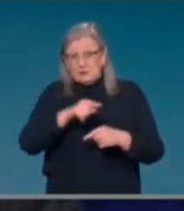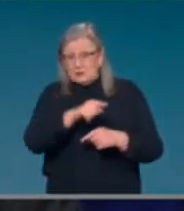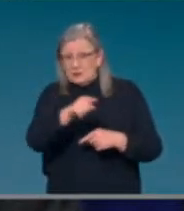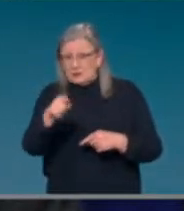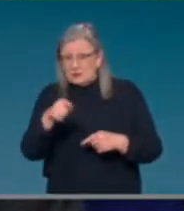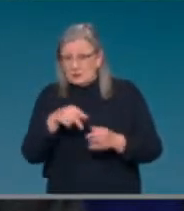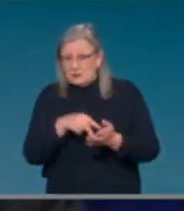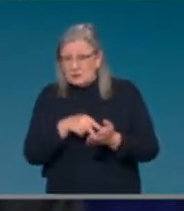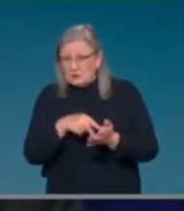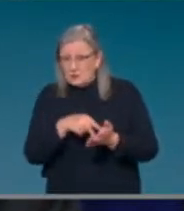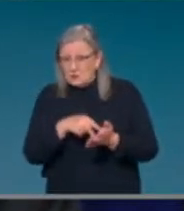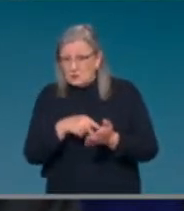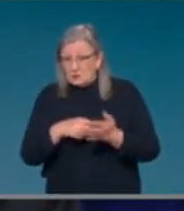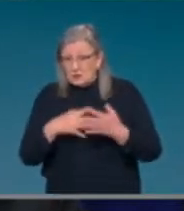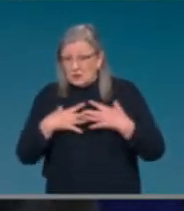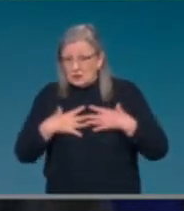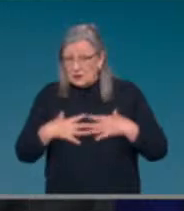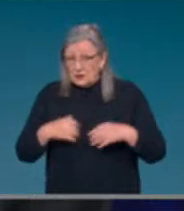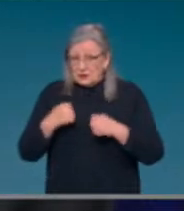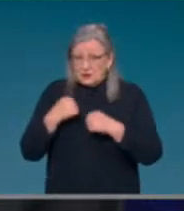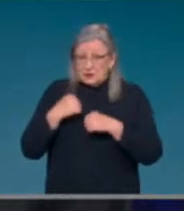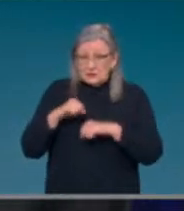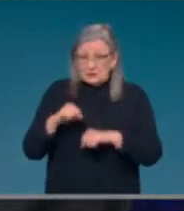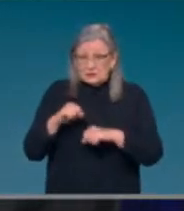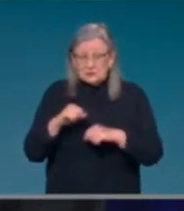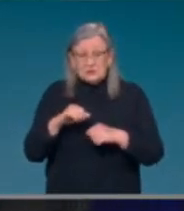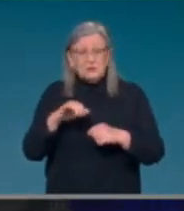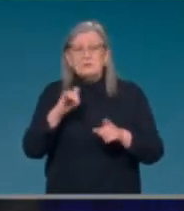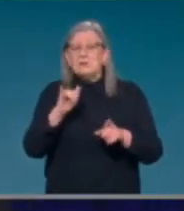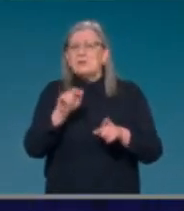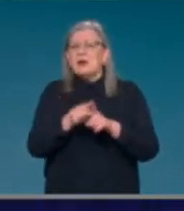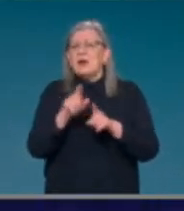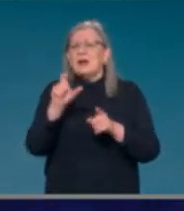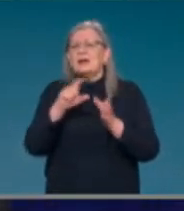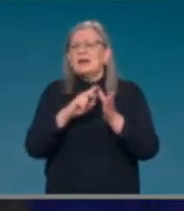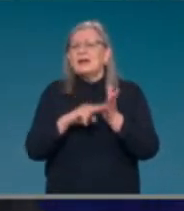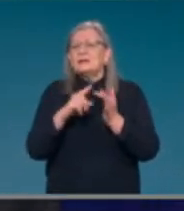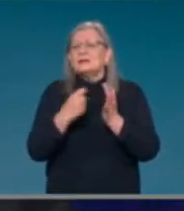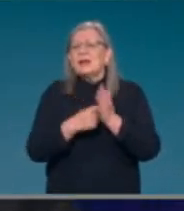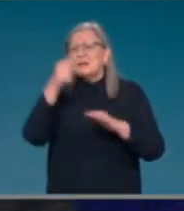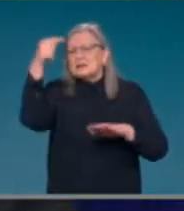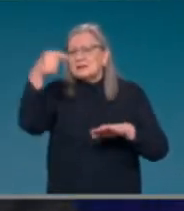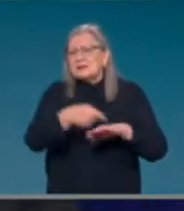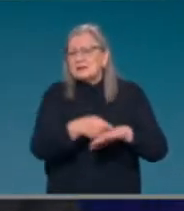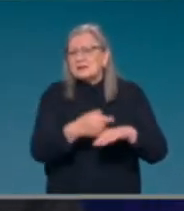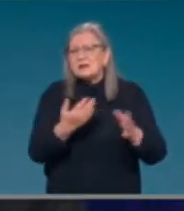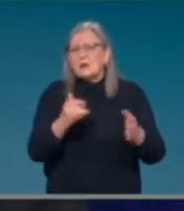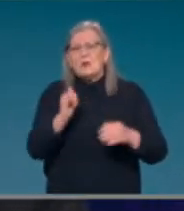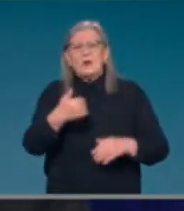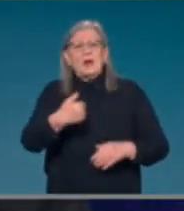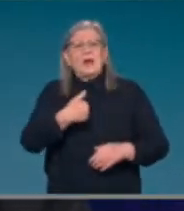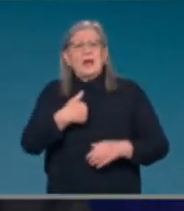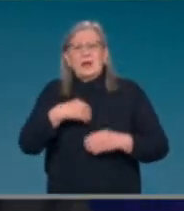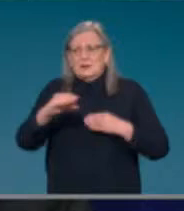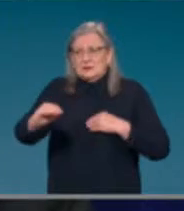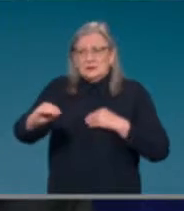a kid with cancer, a kid who's having chemotherapy, a kid who may have had an organ transplant or an adult for that matter,